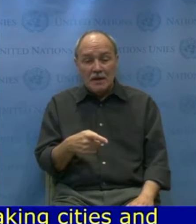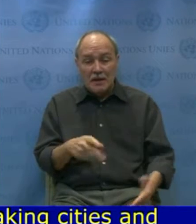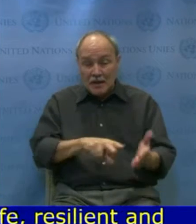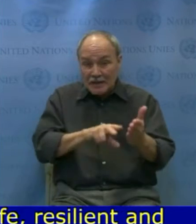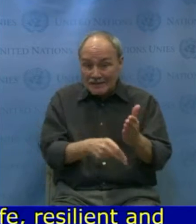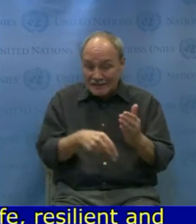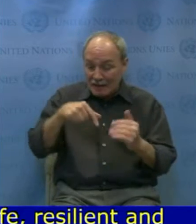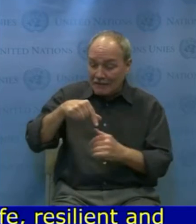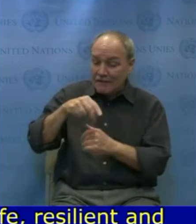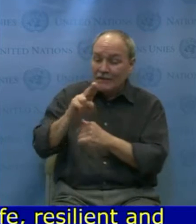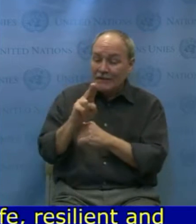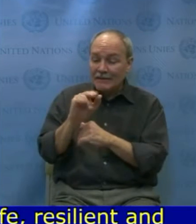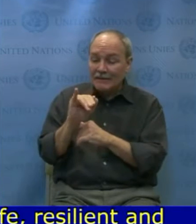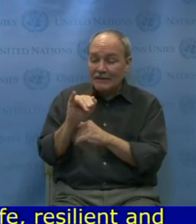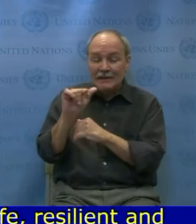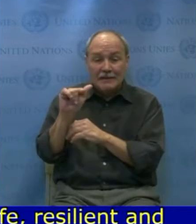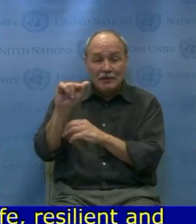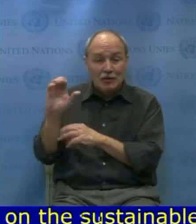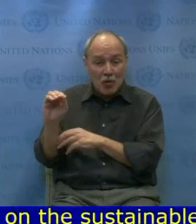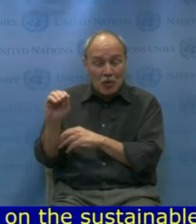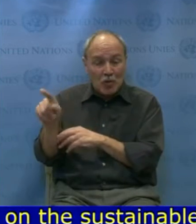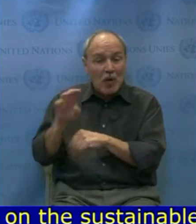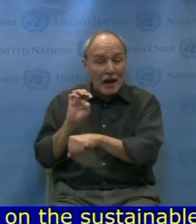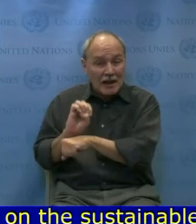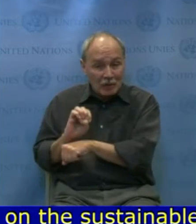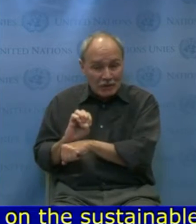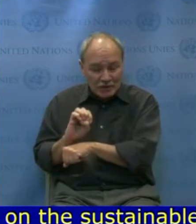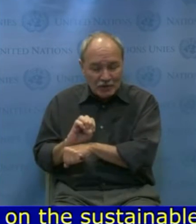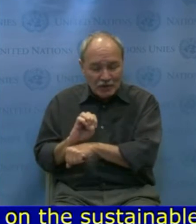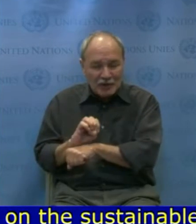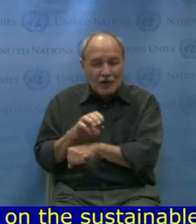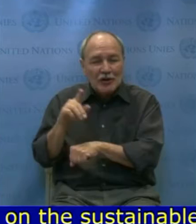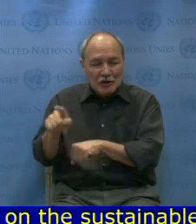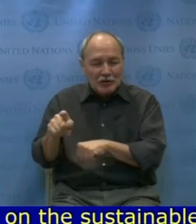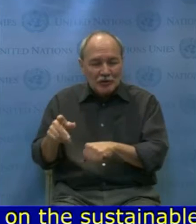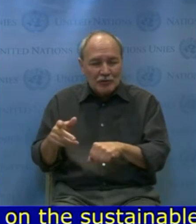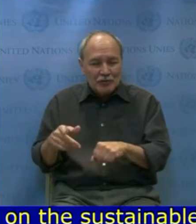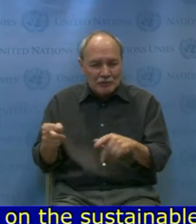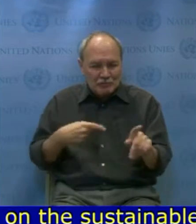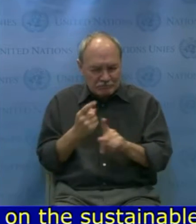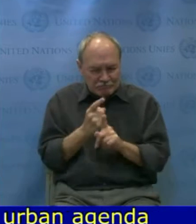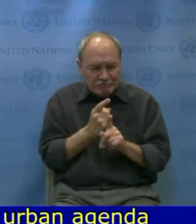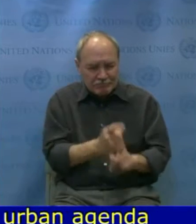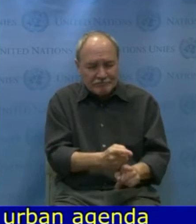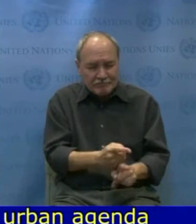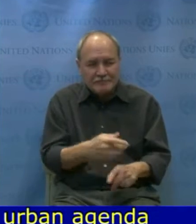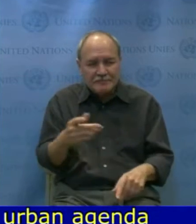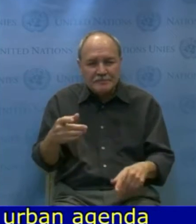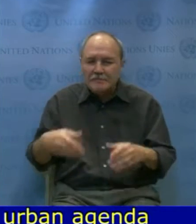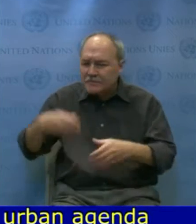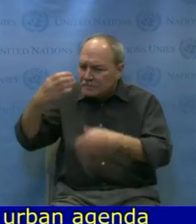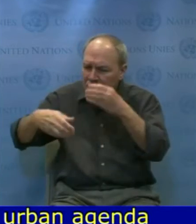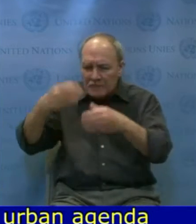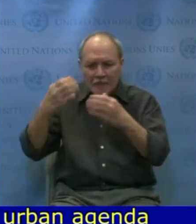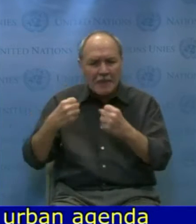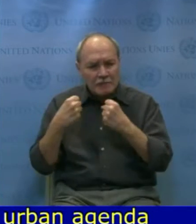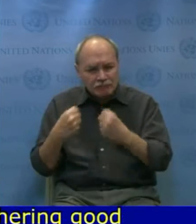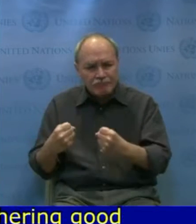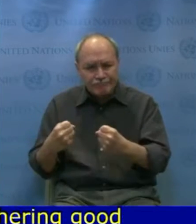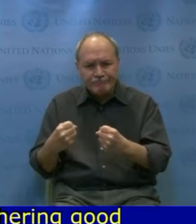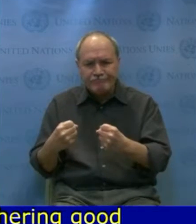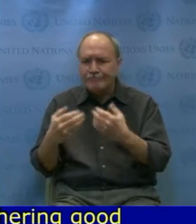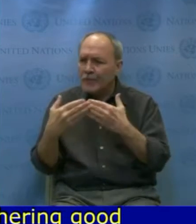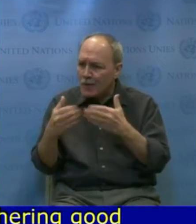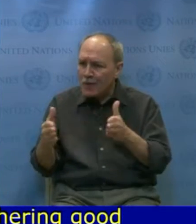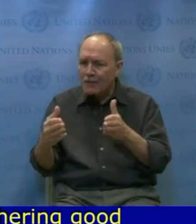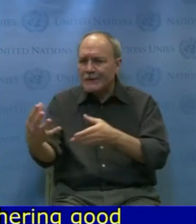practices from local, regional, and national authorities and family-responsive legislation, into making cities more resilient, inclusive, and